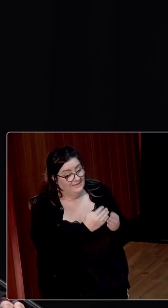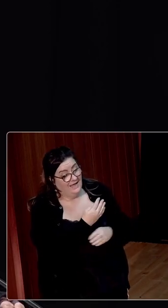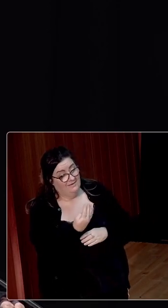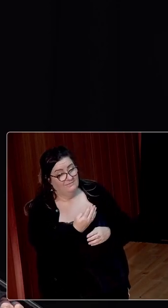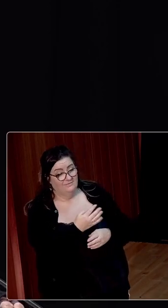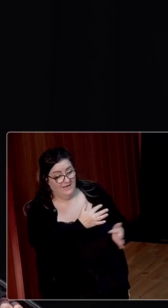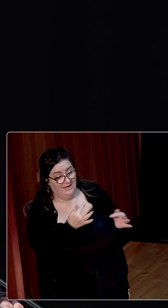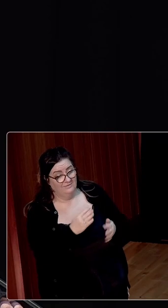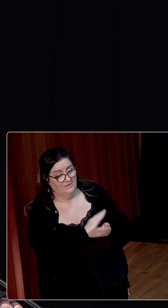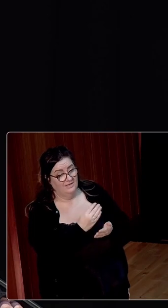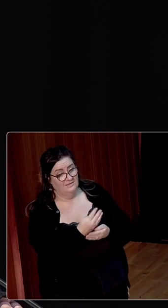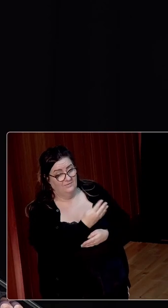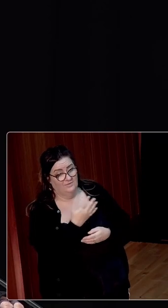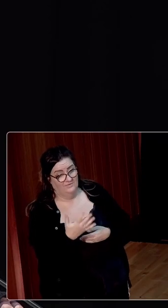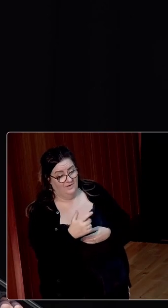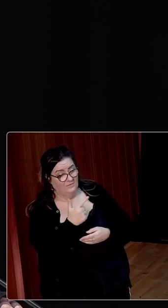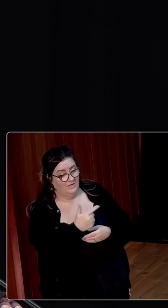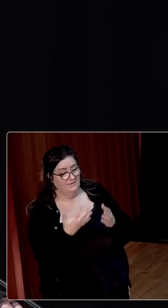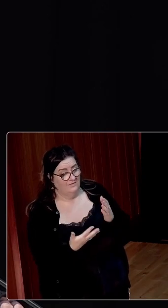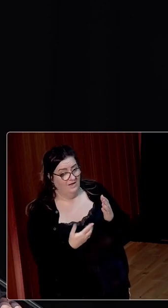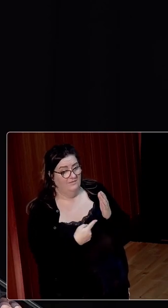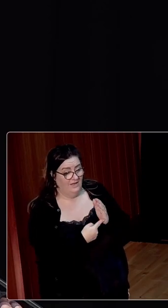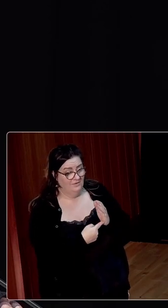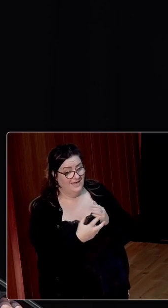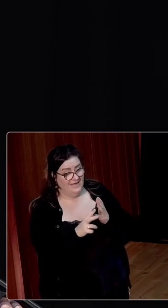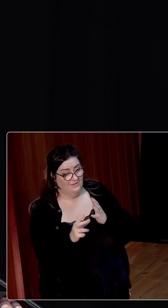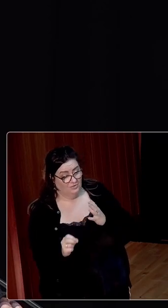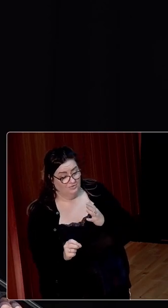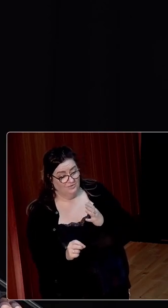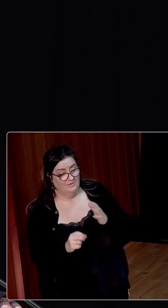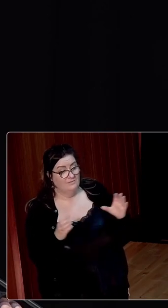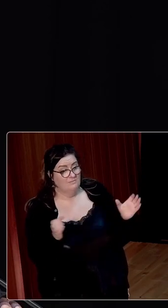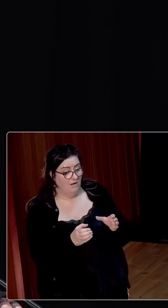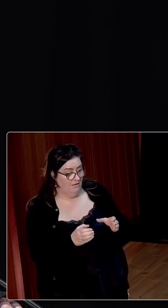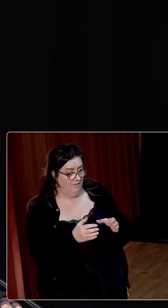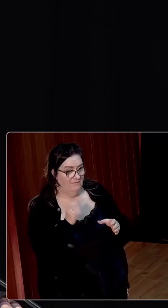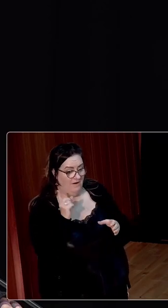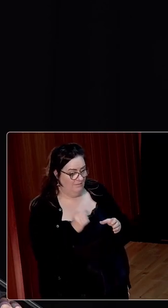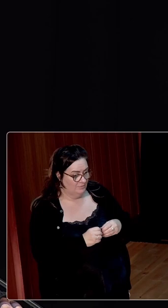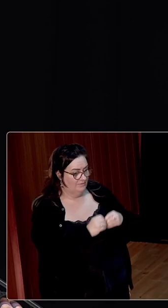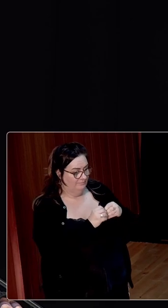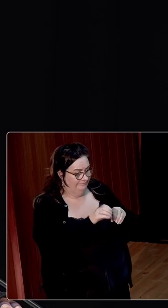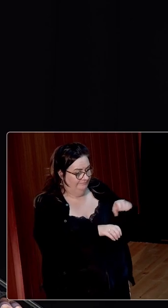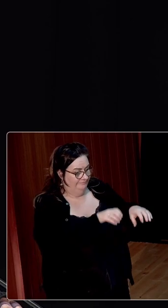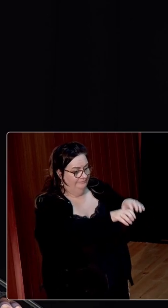1945, some 25,800 small farms were created by the Irish government.